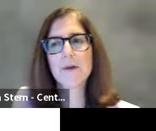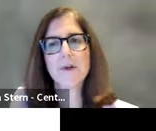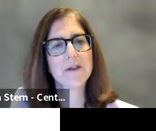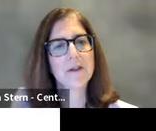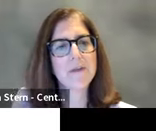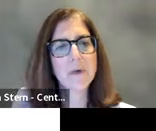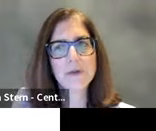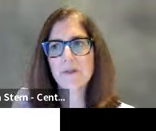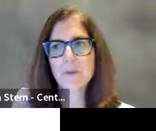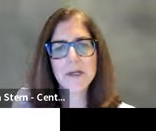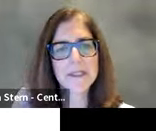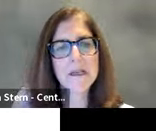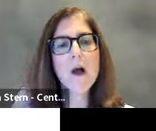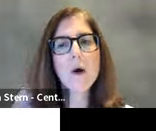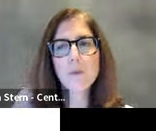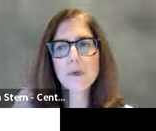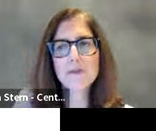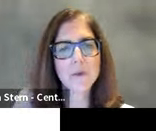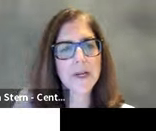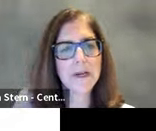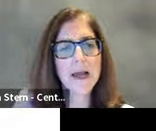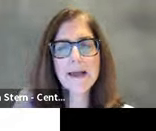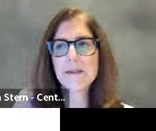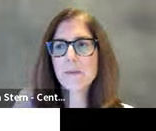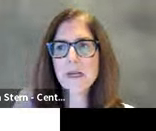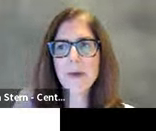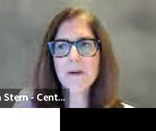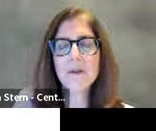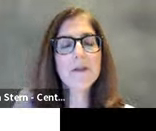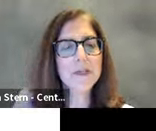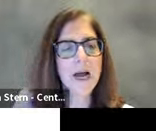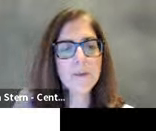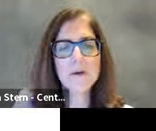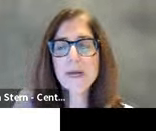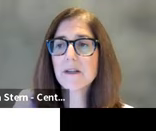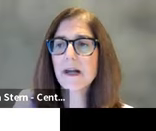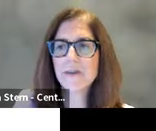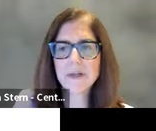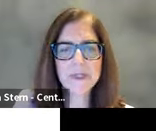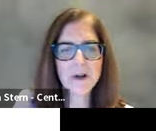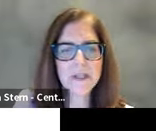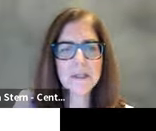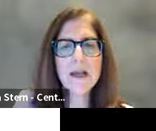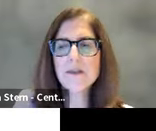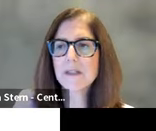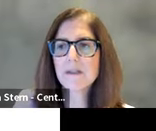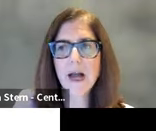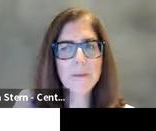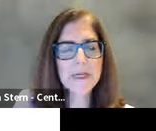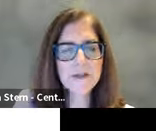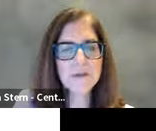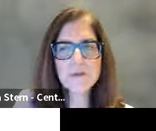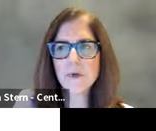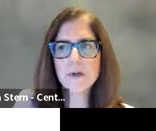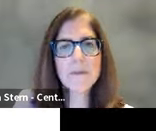wax our director of emotional health and wellness will join and speak about the topic of mental health and hearing loss this is a